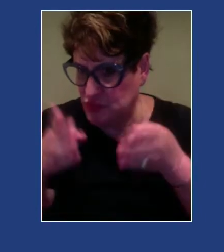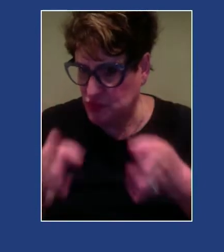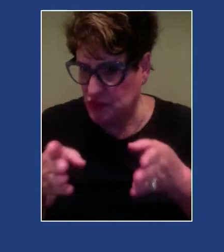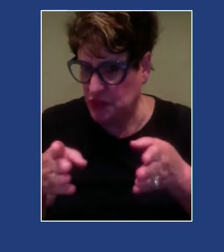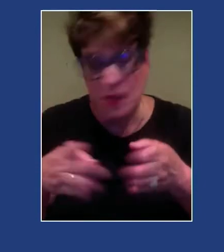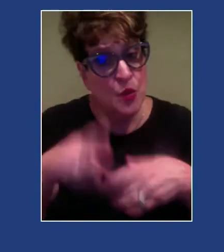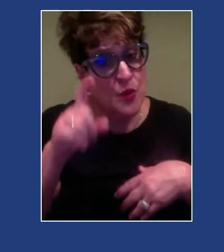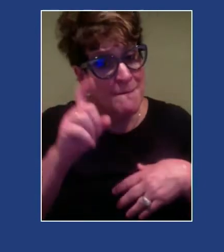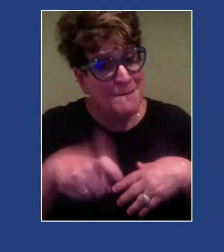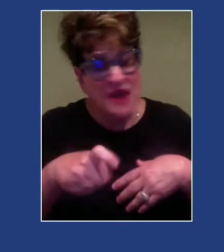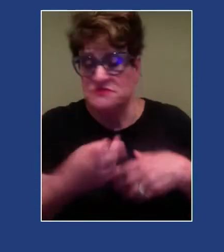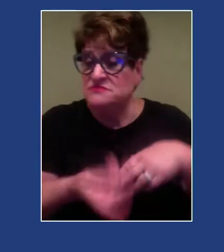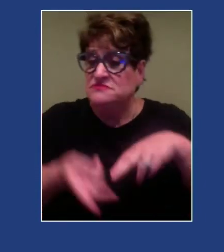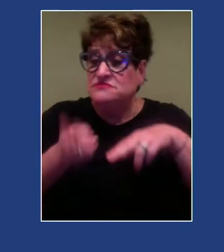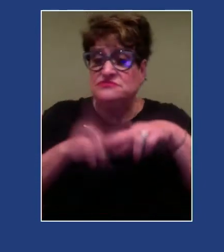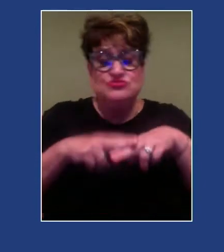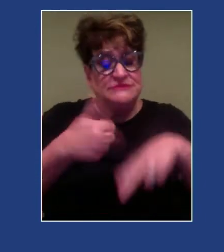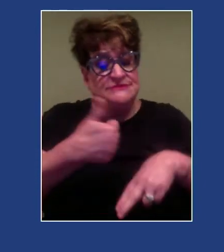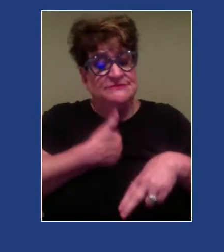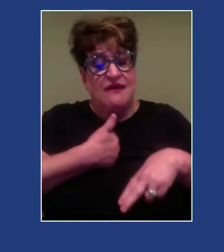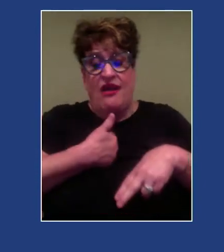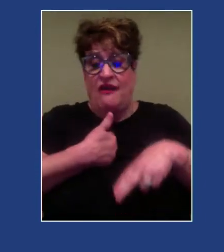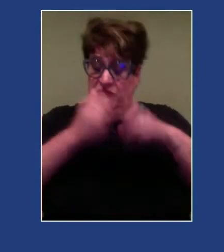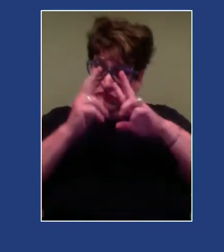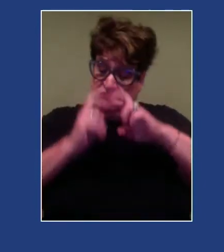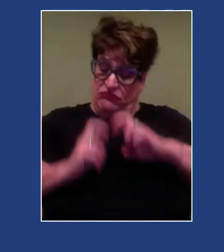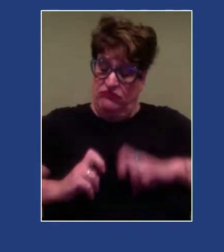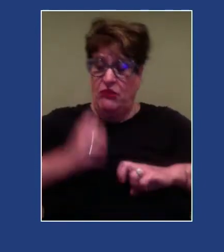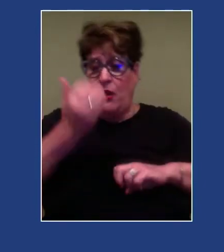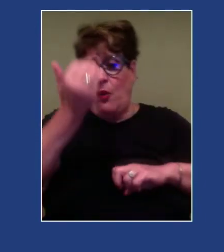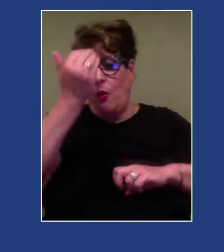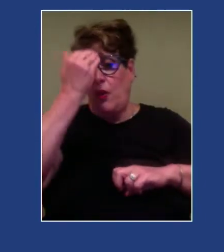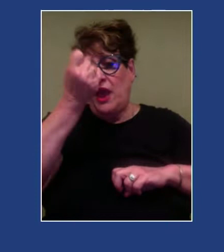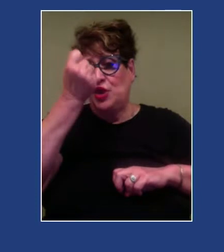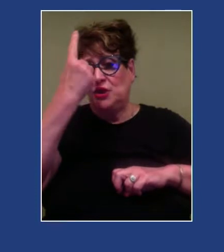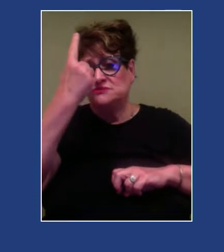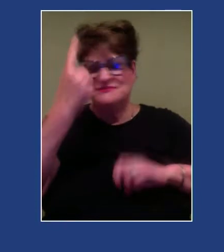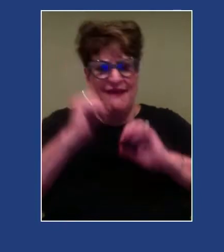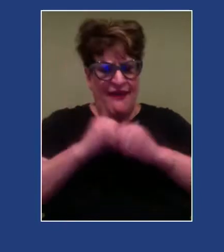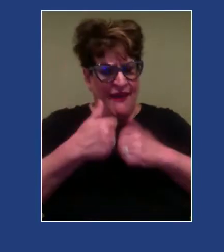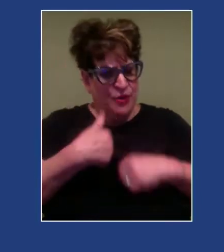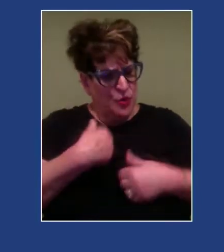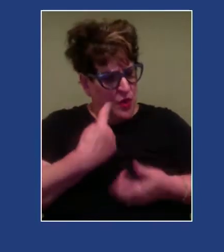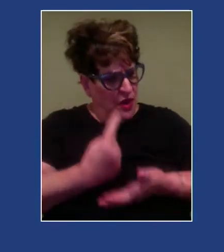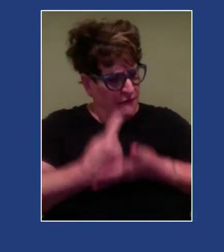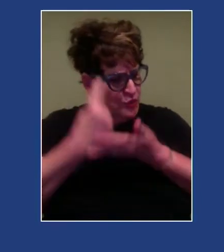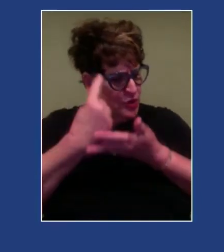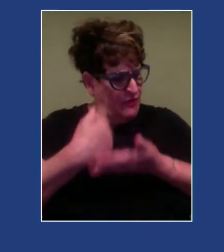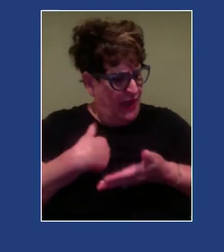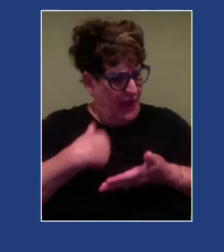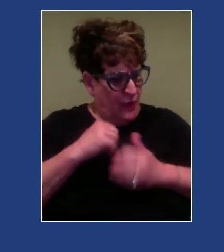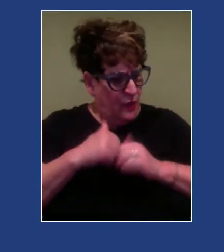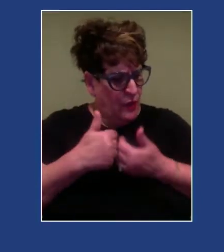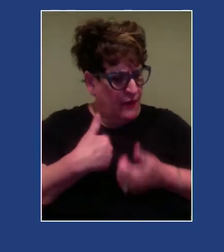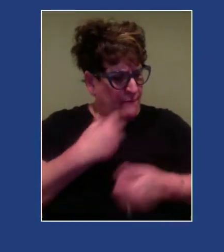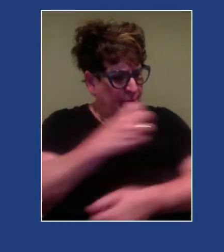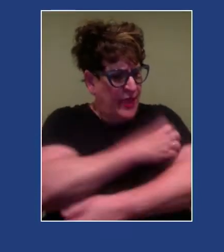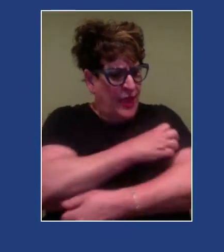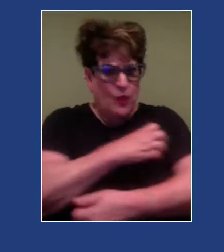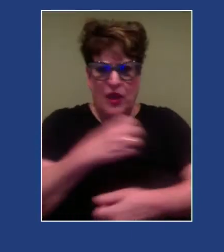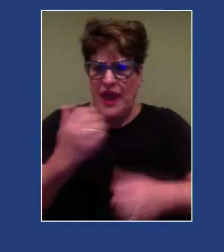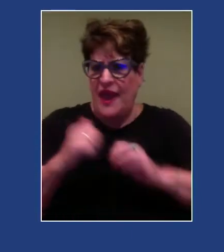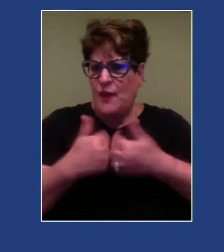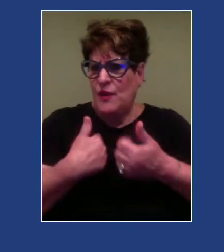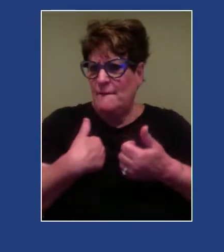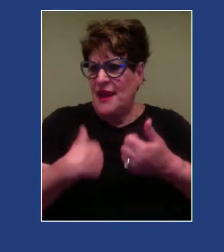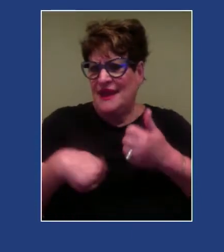-awareness, right? What are the ways, again, that we hold privilege? What are the ways that we hold power? What are the ways that we are disadvantaged?